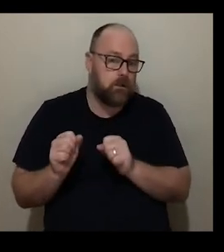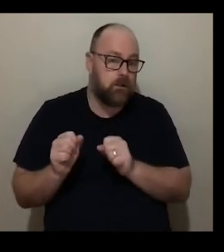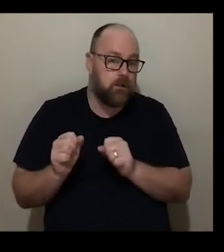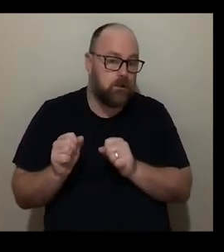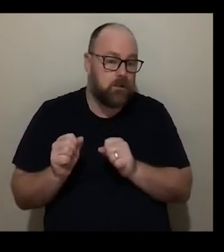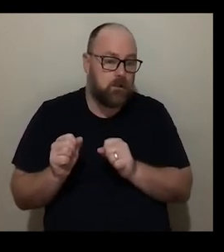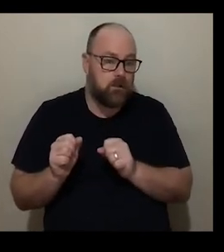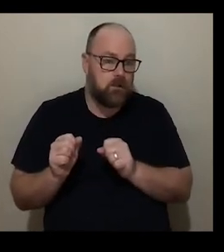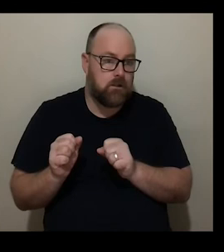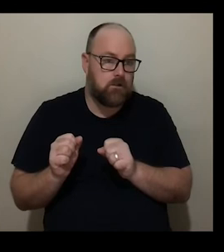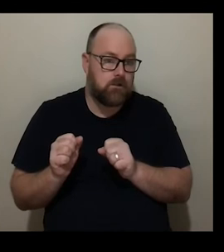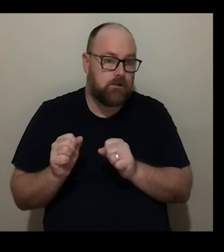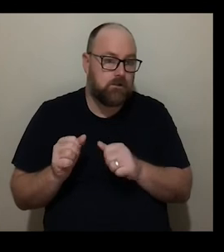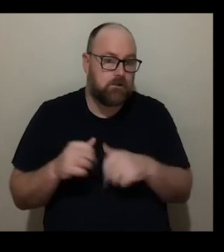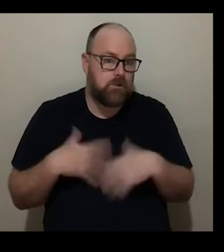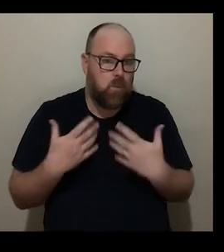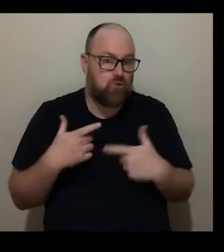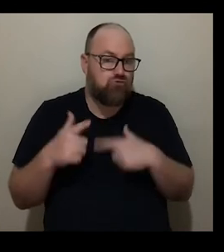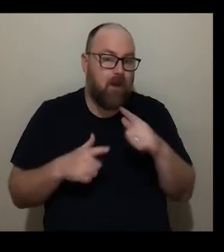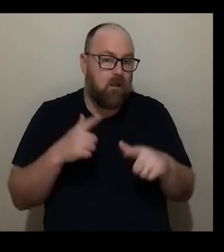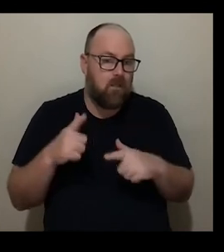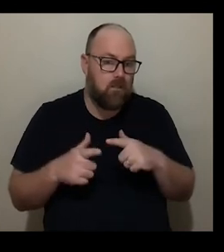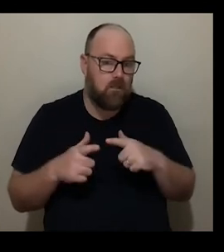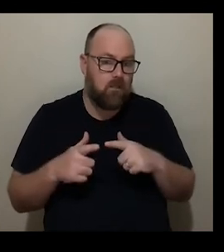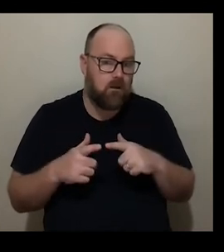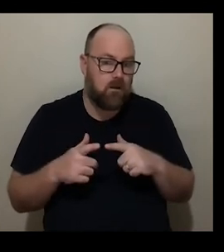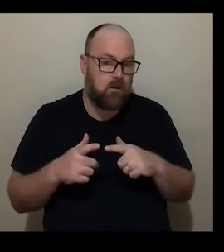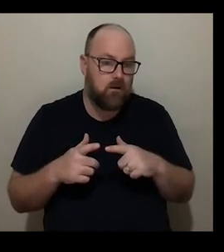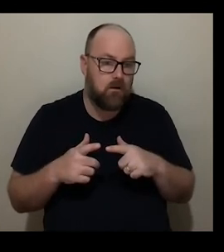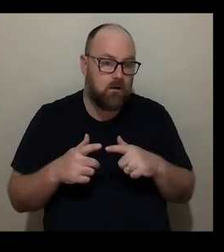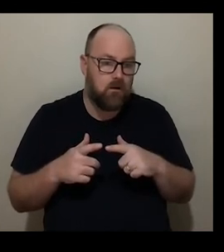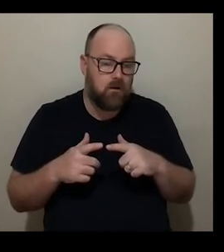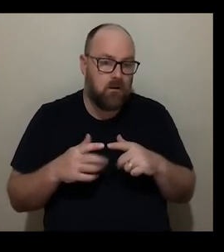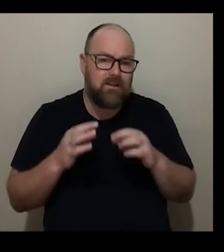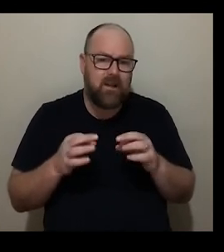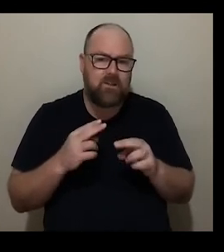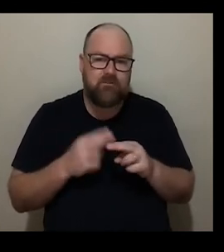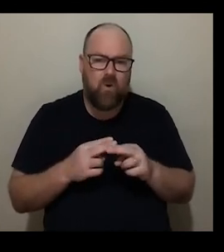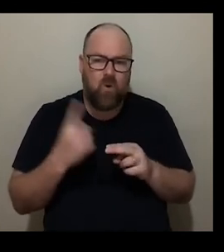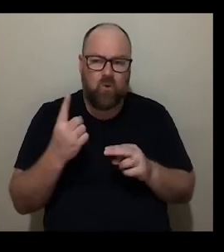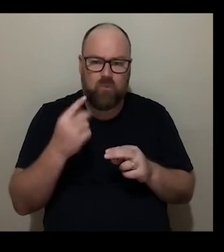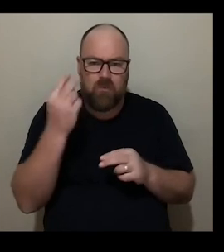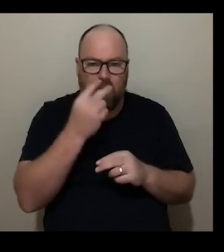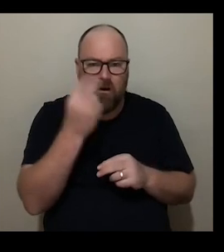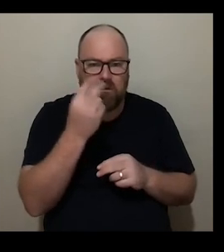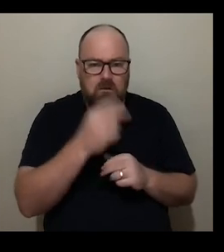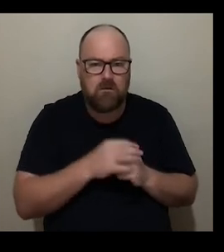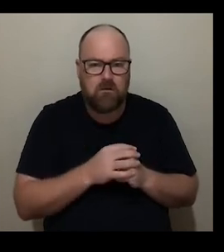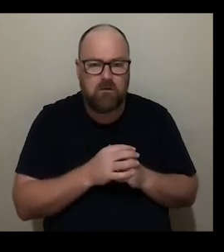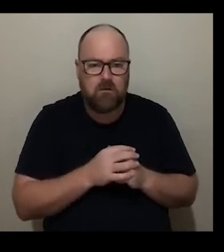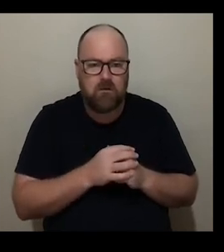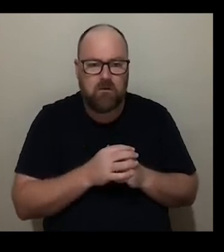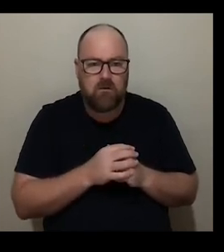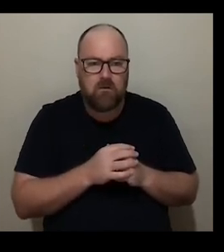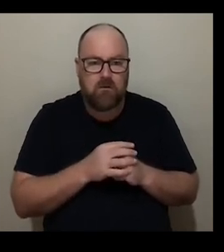perhaps reluctant to travel out across london and particularly perhaps for blind and partially sighted people the requirement